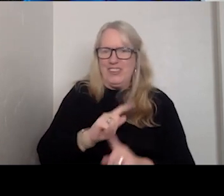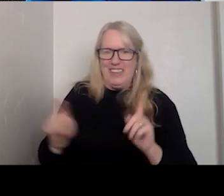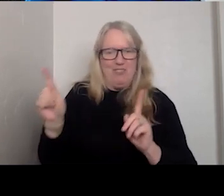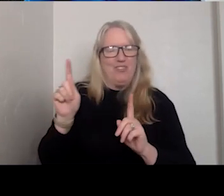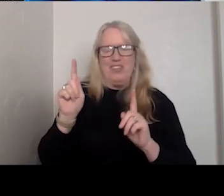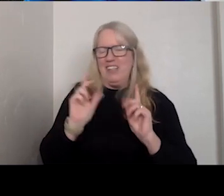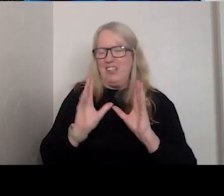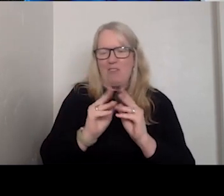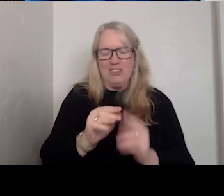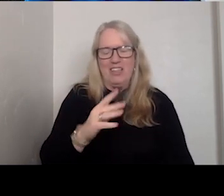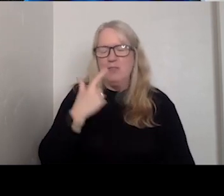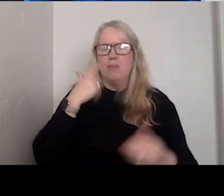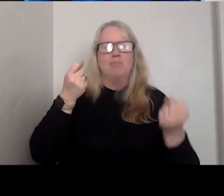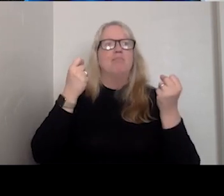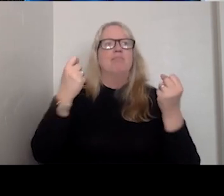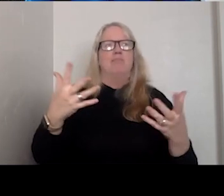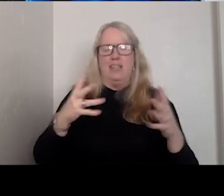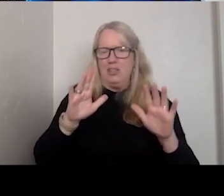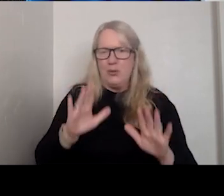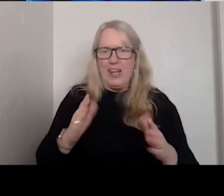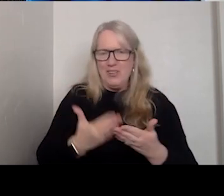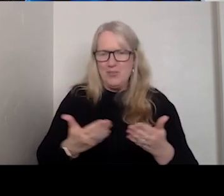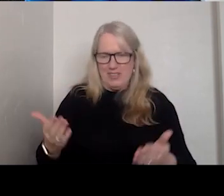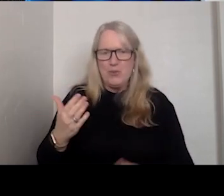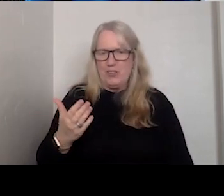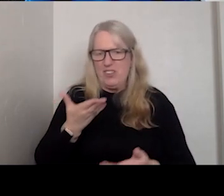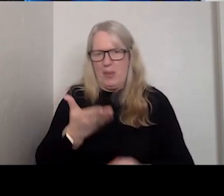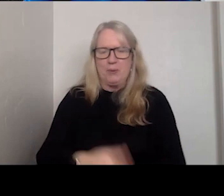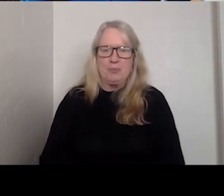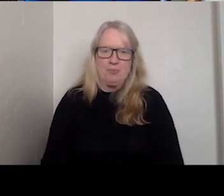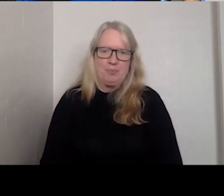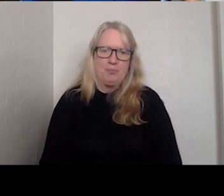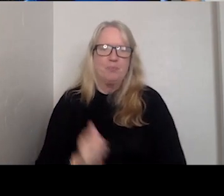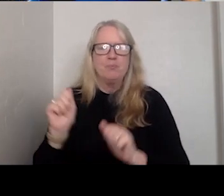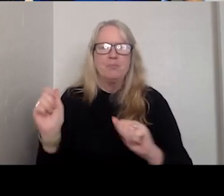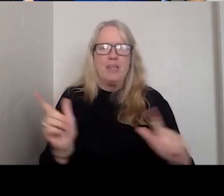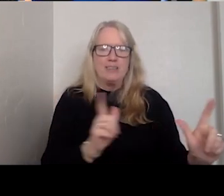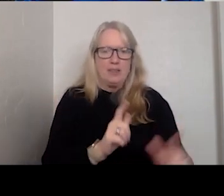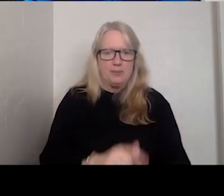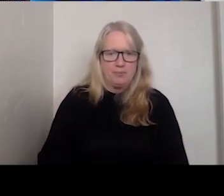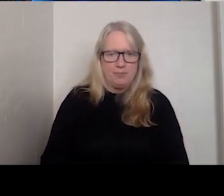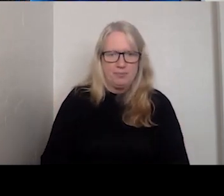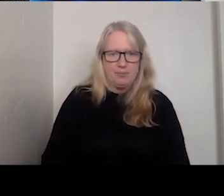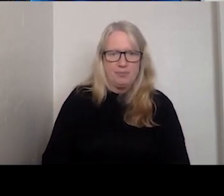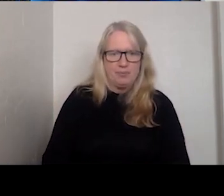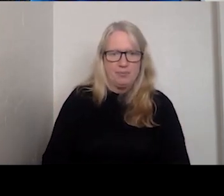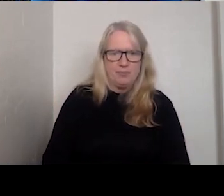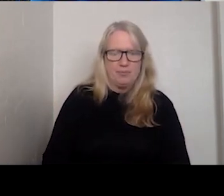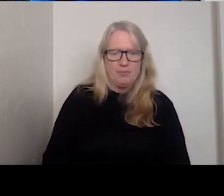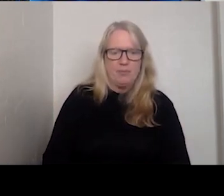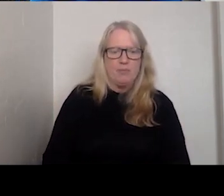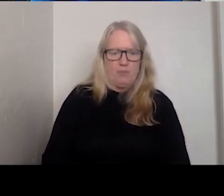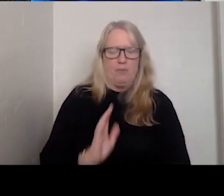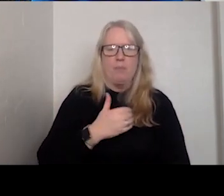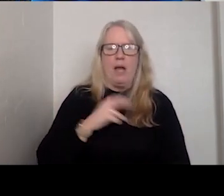at this point. So lots of great resources on there. Next slide. So from our news